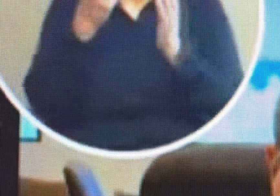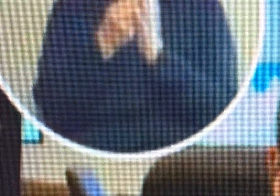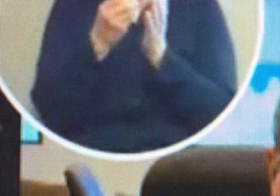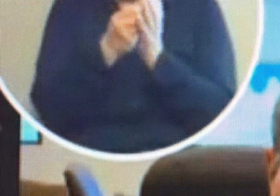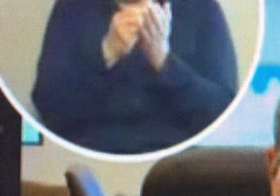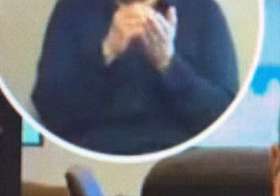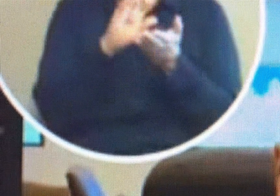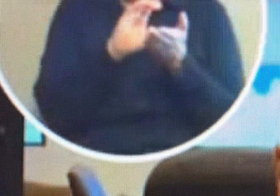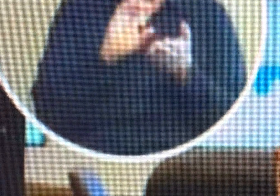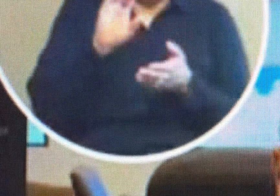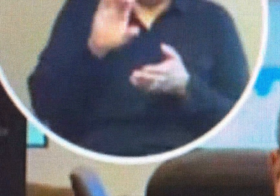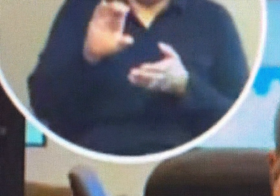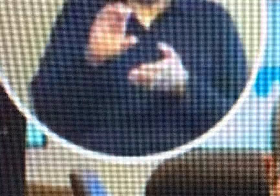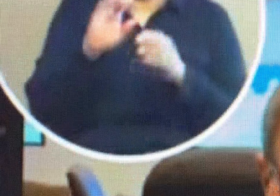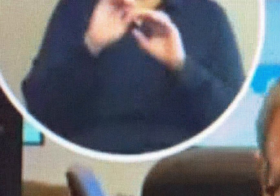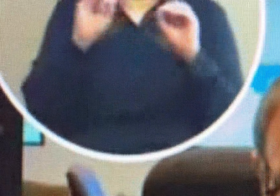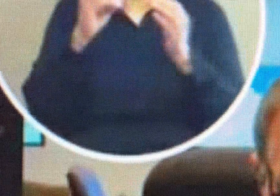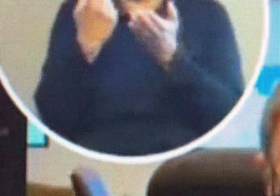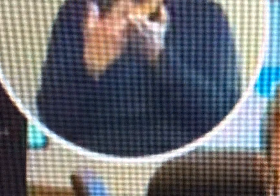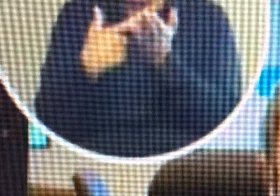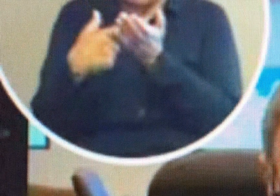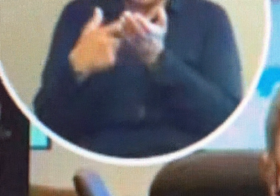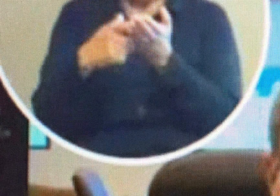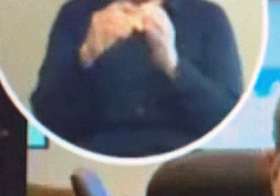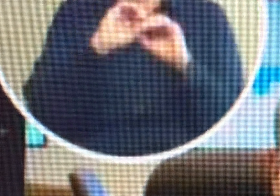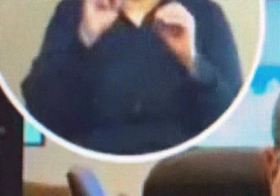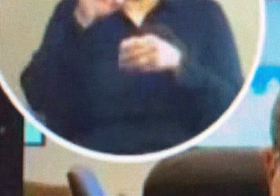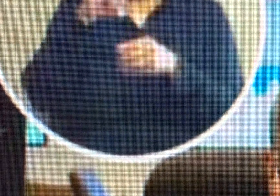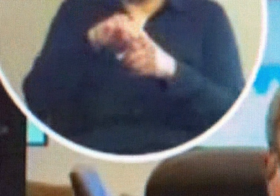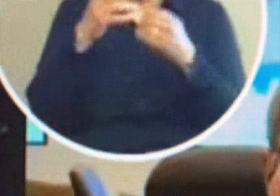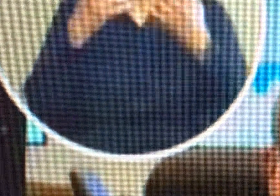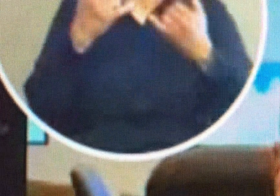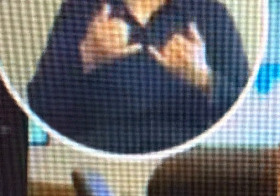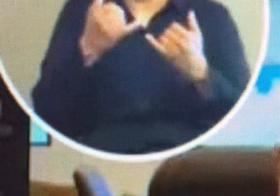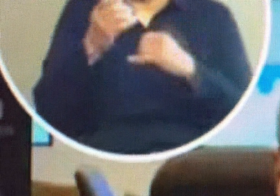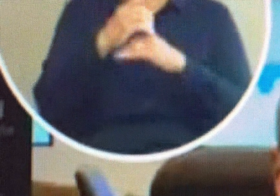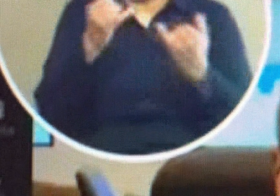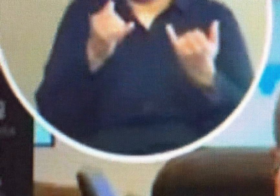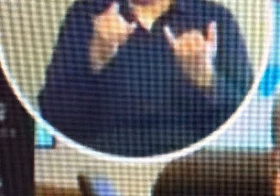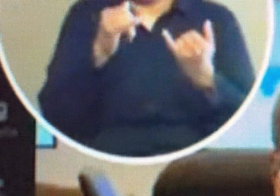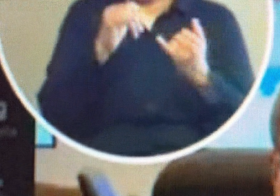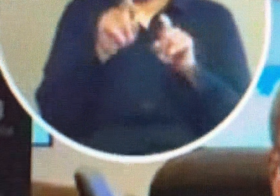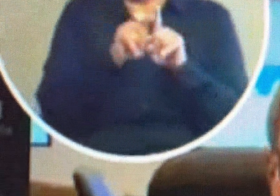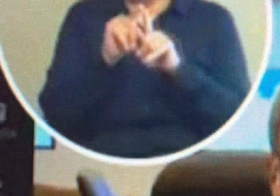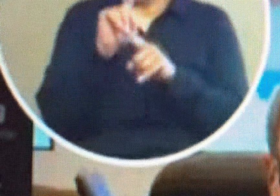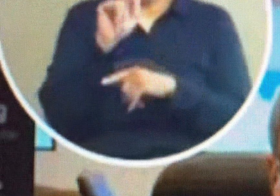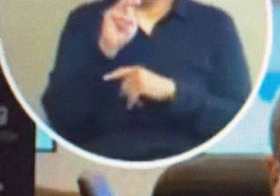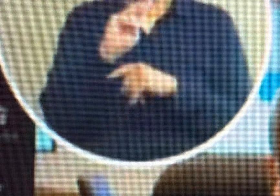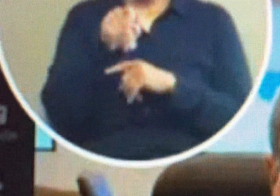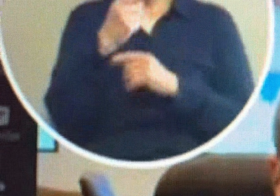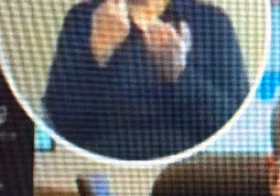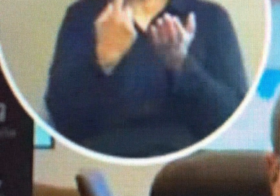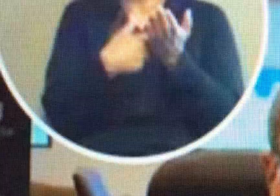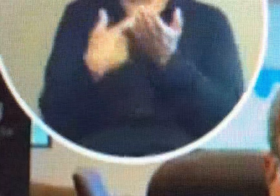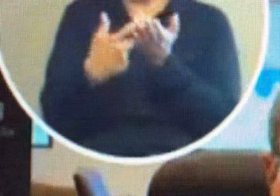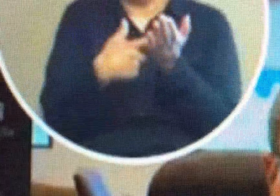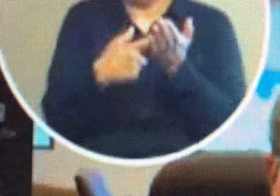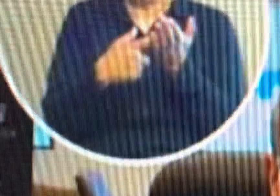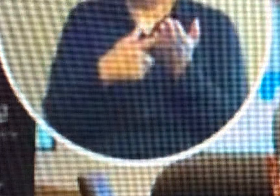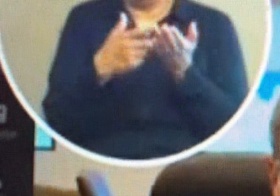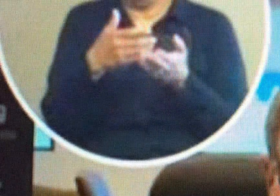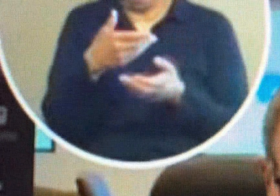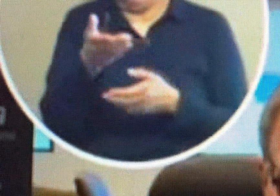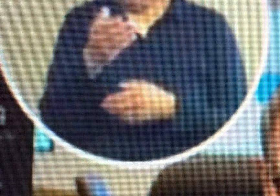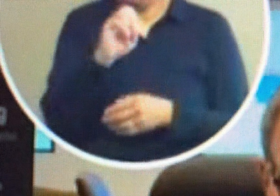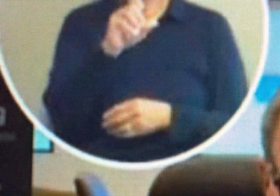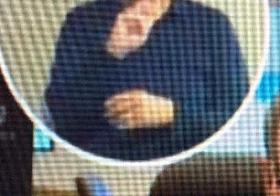to be allocated. There's no discussion and there's no vote today on this as an item anyway. It is pure discussion. But go ahead,